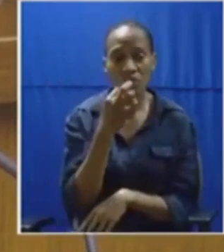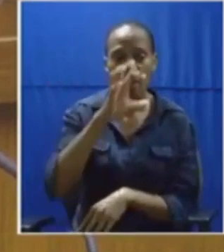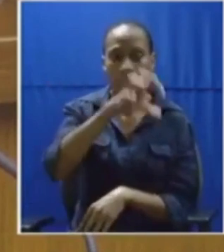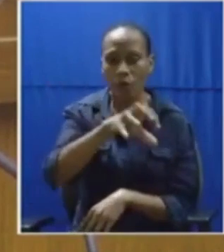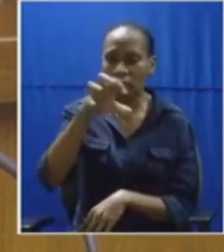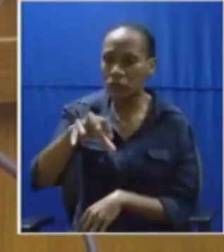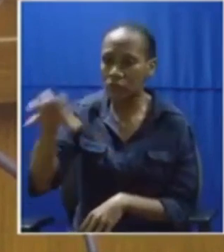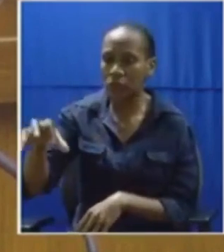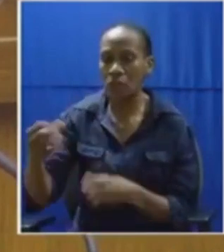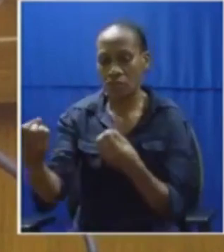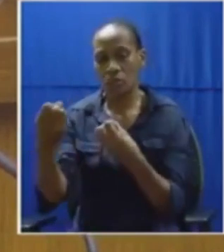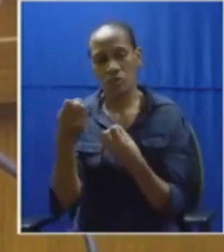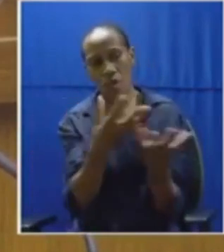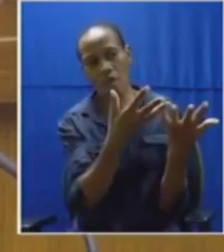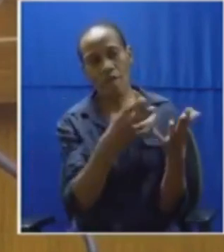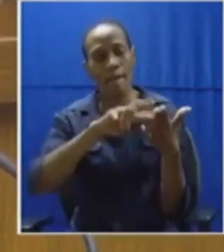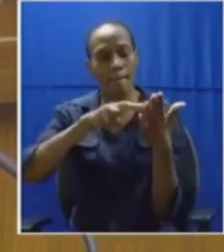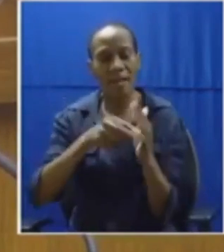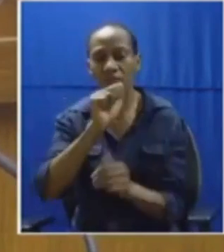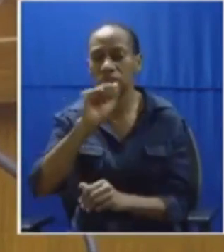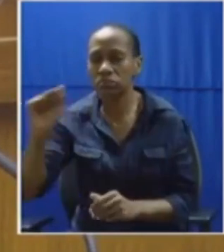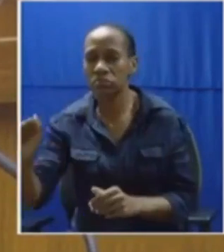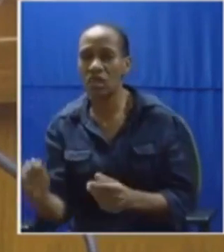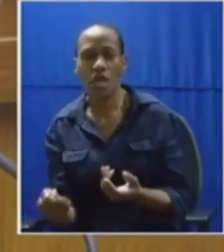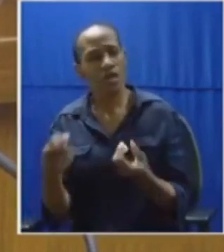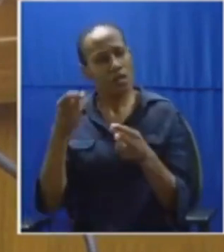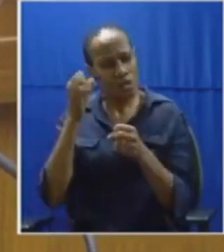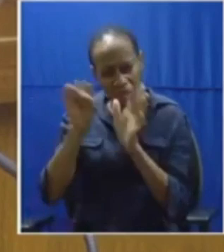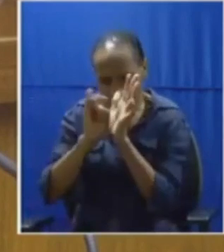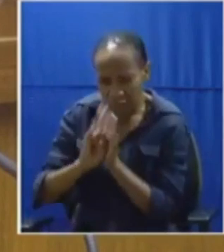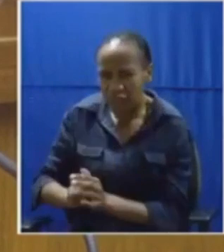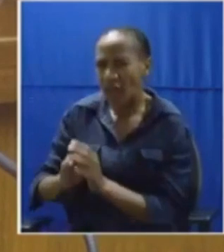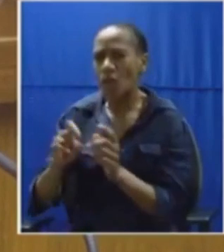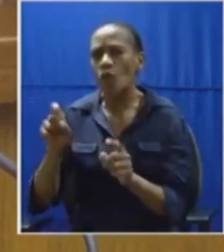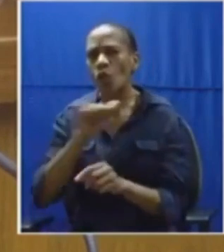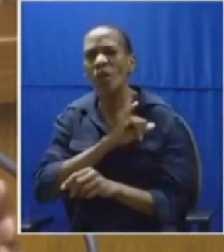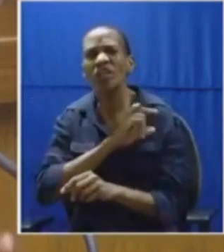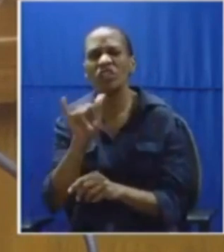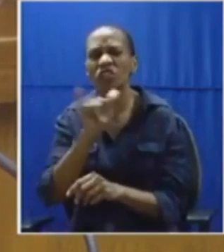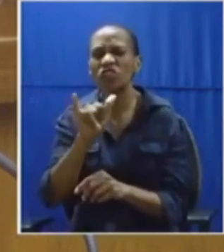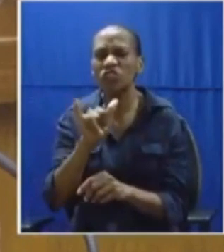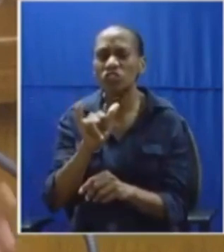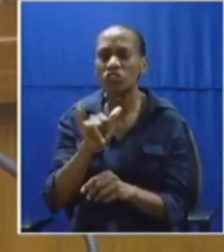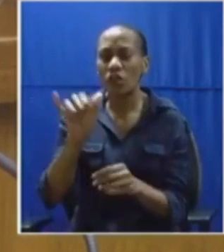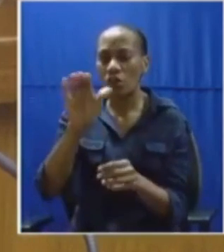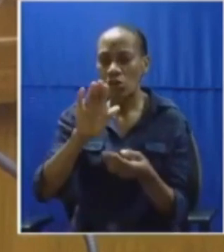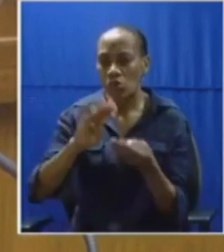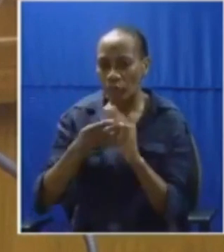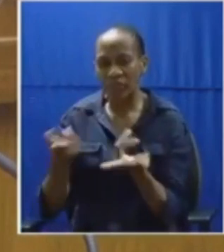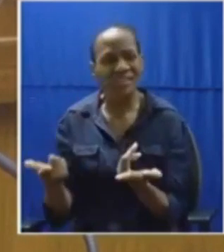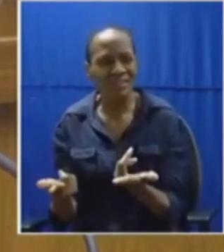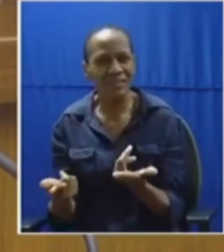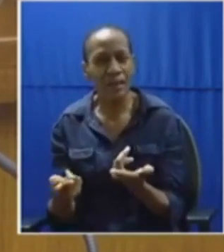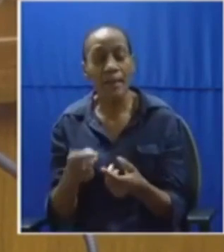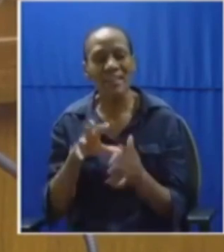must give you plans and identify area areas which can be industrial zones a clear plagiarism